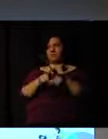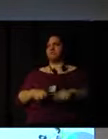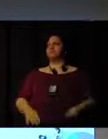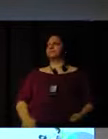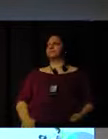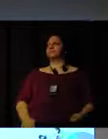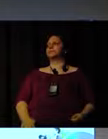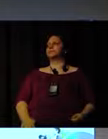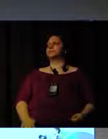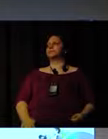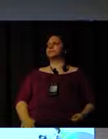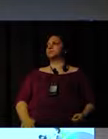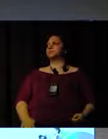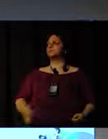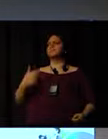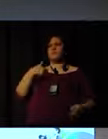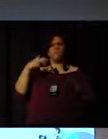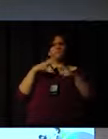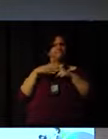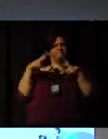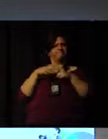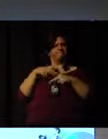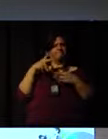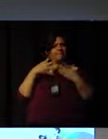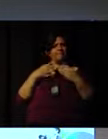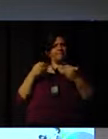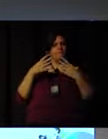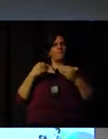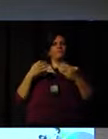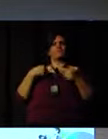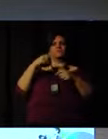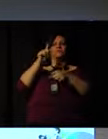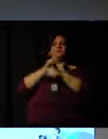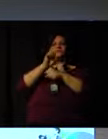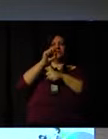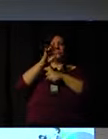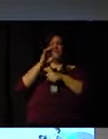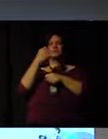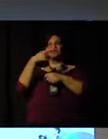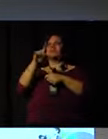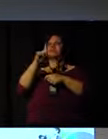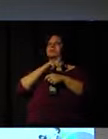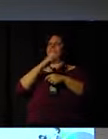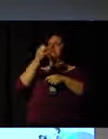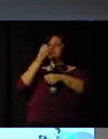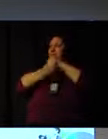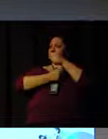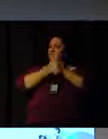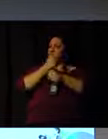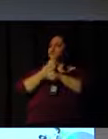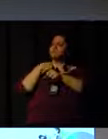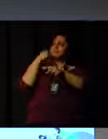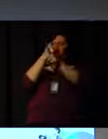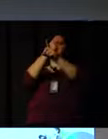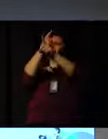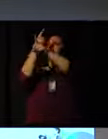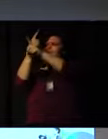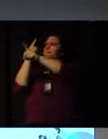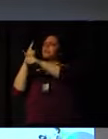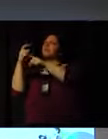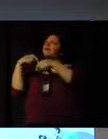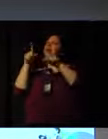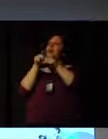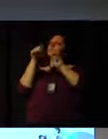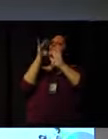intervene. I'm going to work a lot in my new function, my new position, to try to